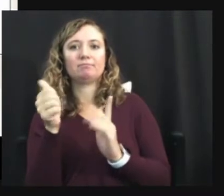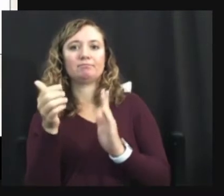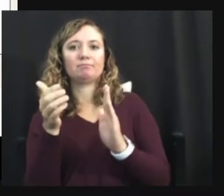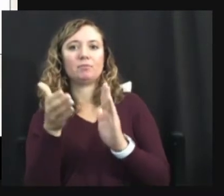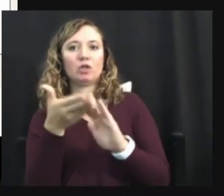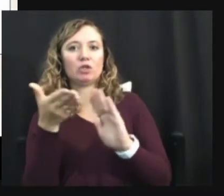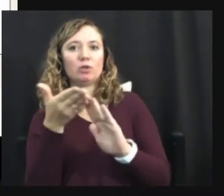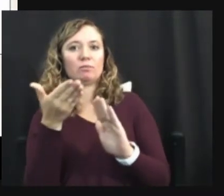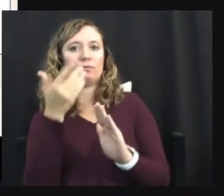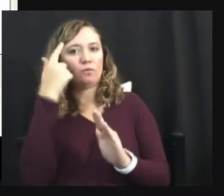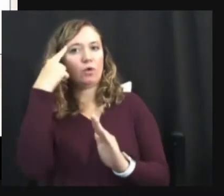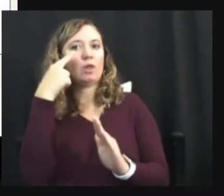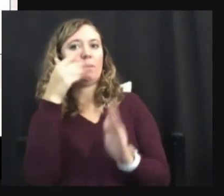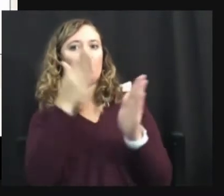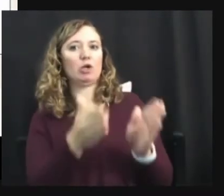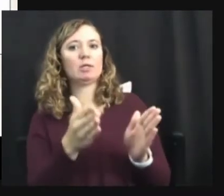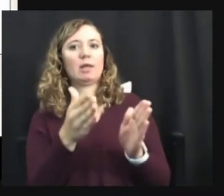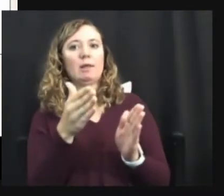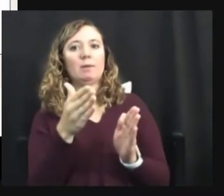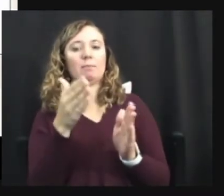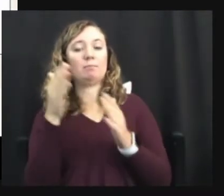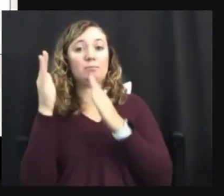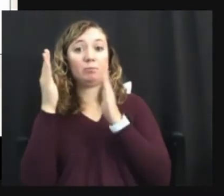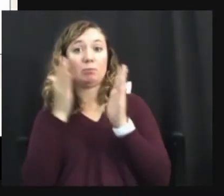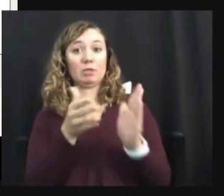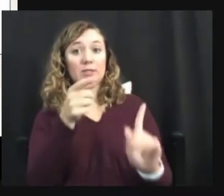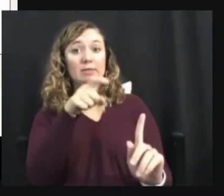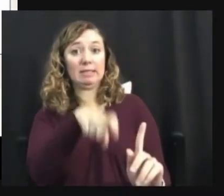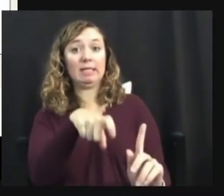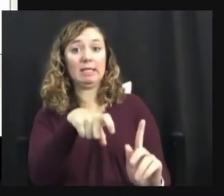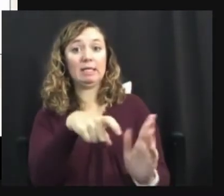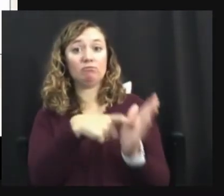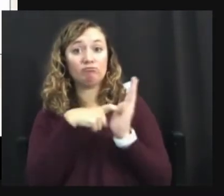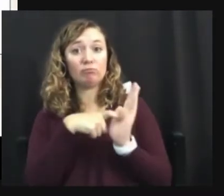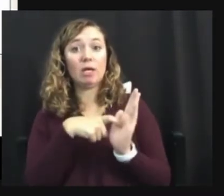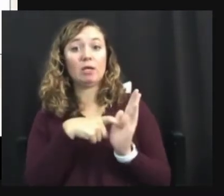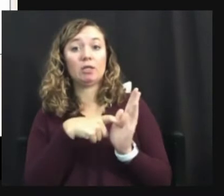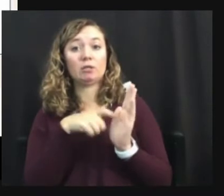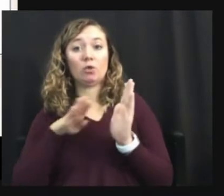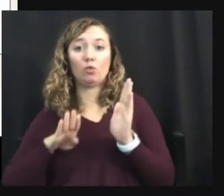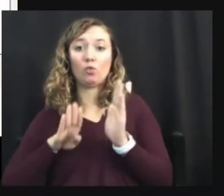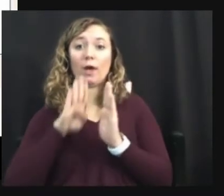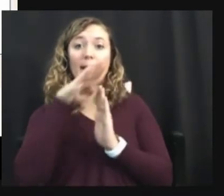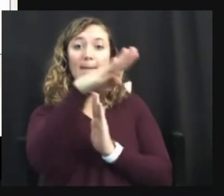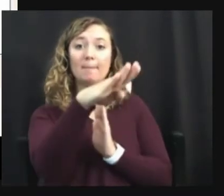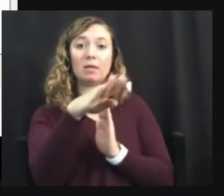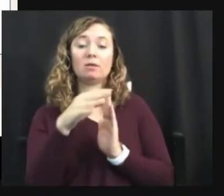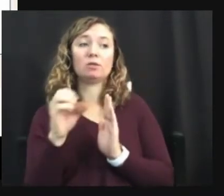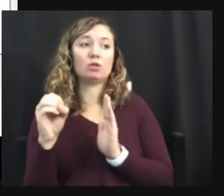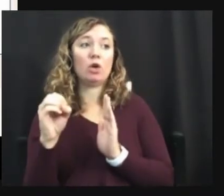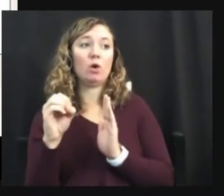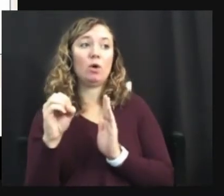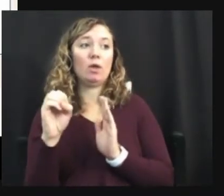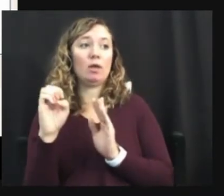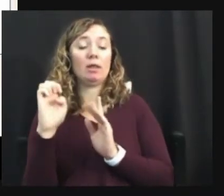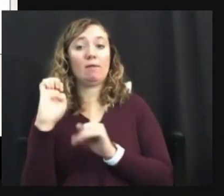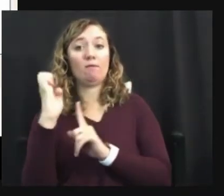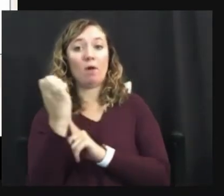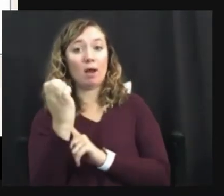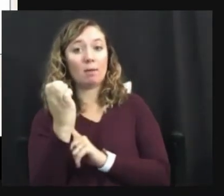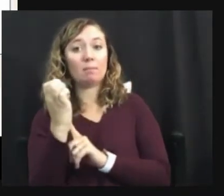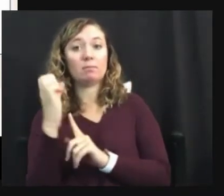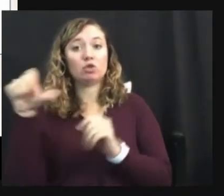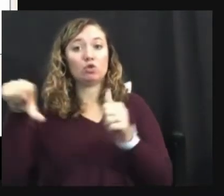Right? So the social model of disability says, build a ramp so that a person in a wheelchair can come in.